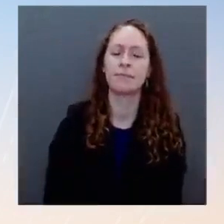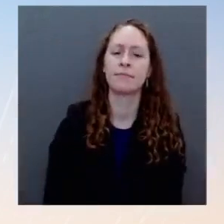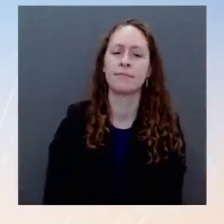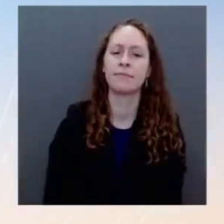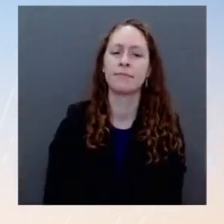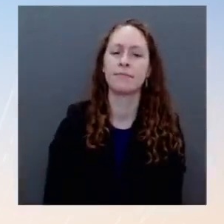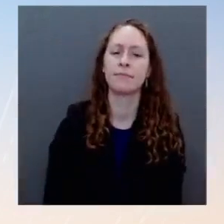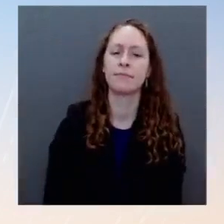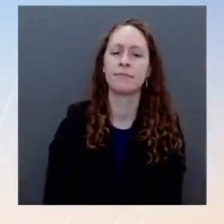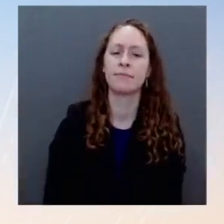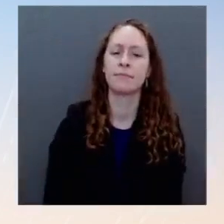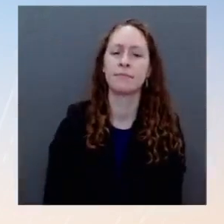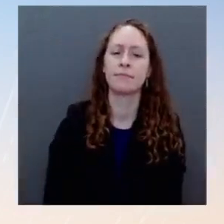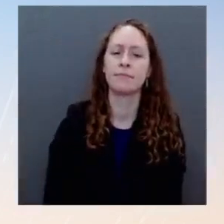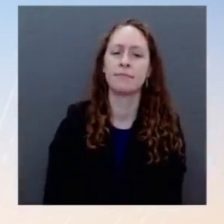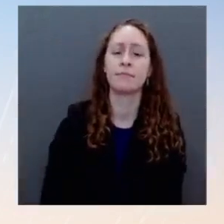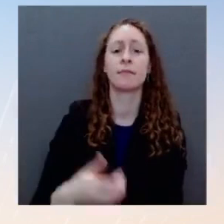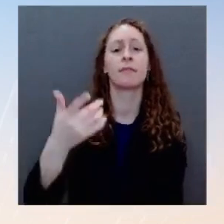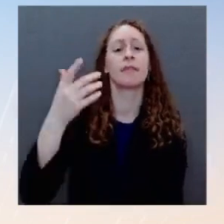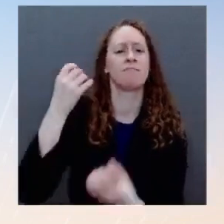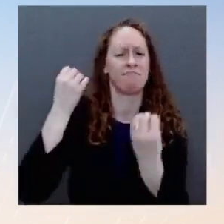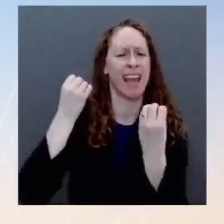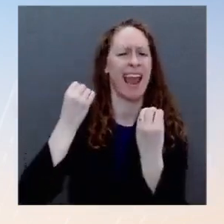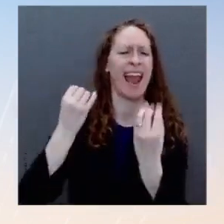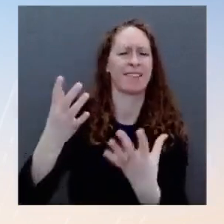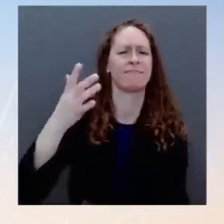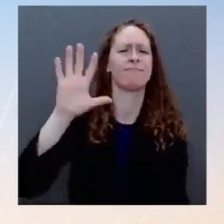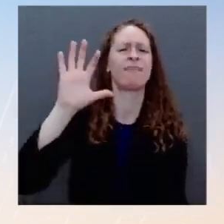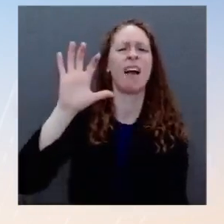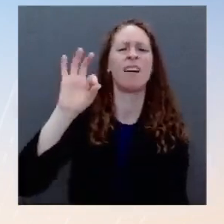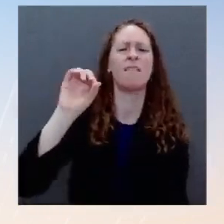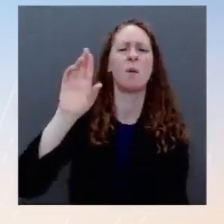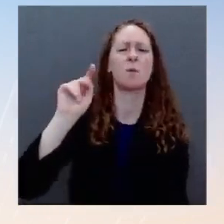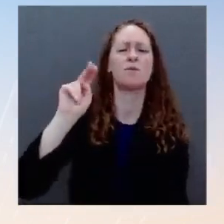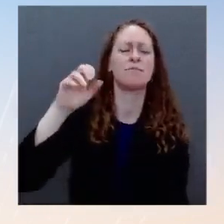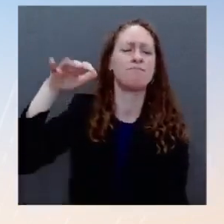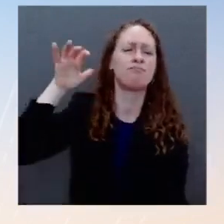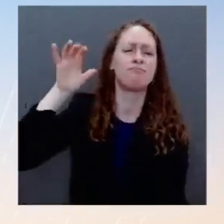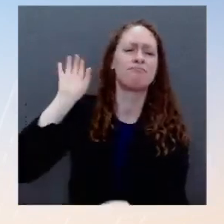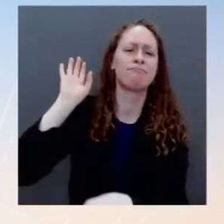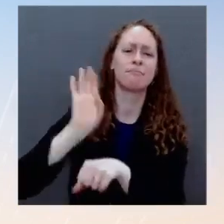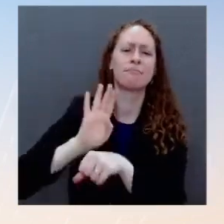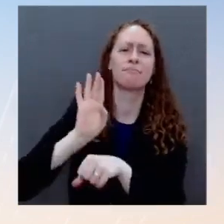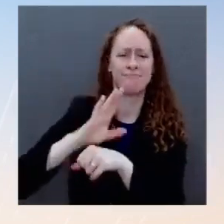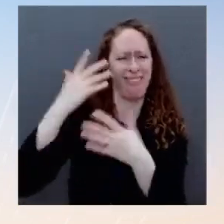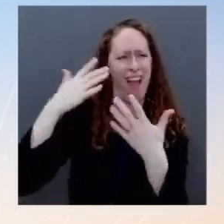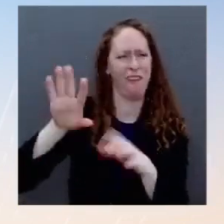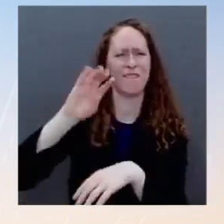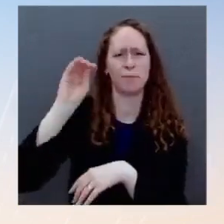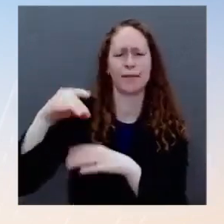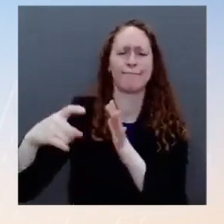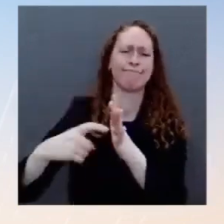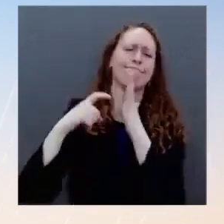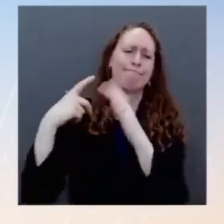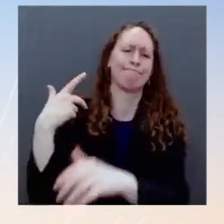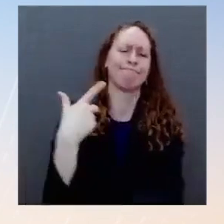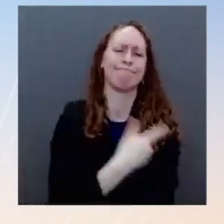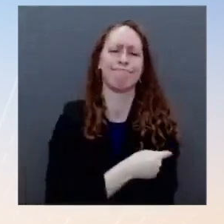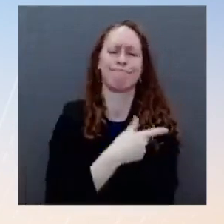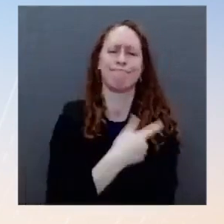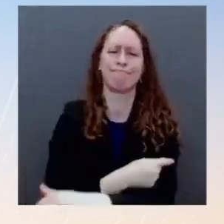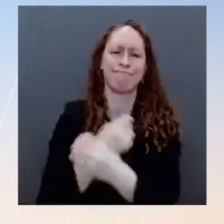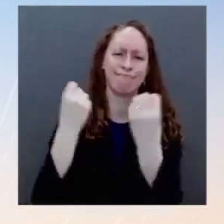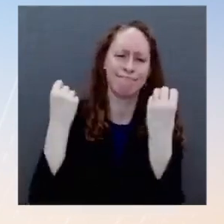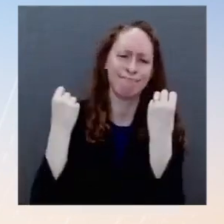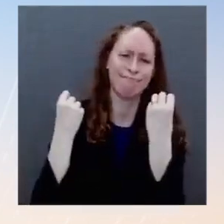In October, prior to the OSHA rule even coming out, a quarter of workers in the country were already subject to requirement from their employer. By January, that number